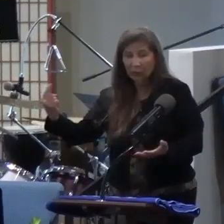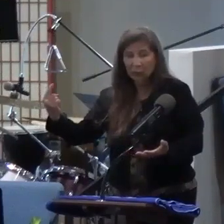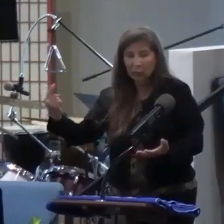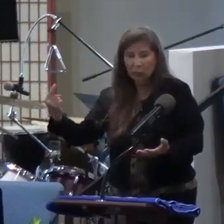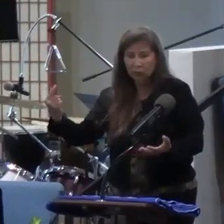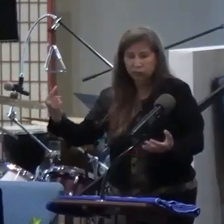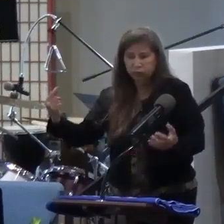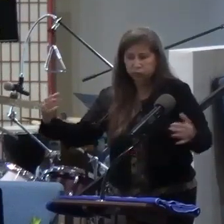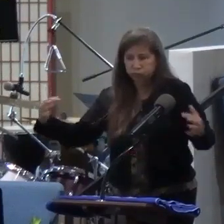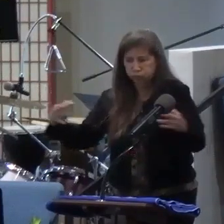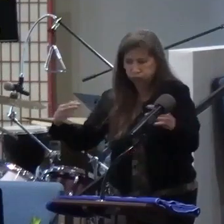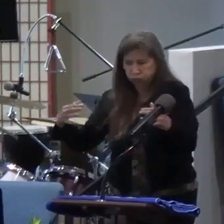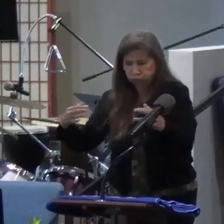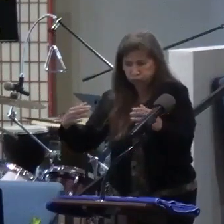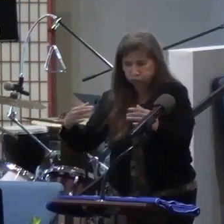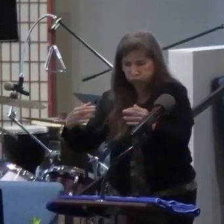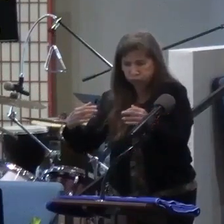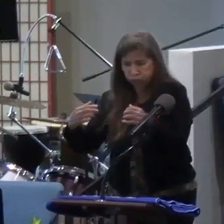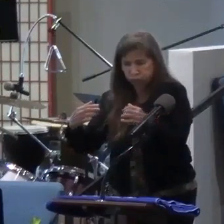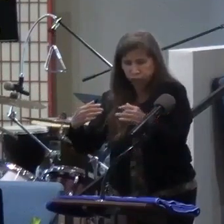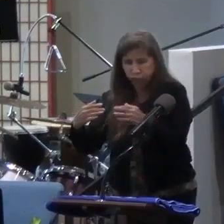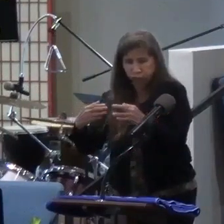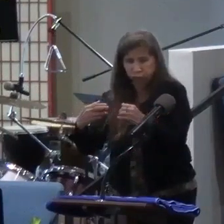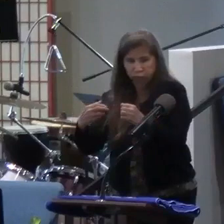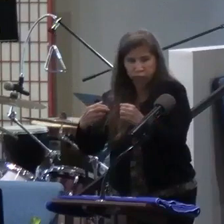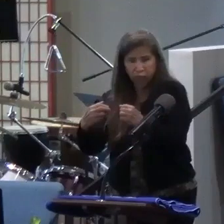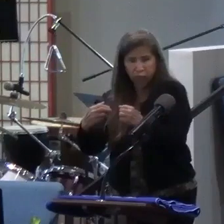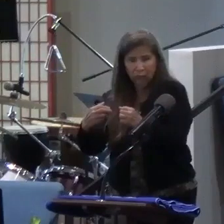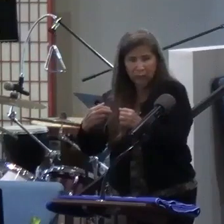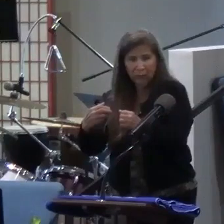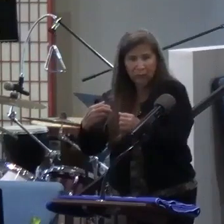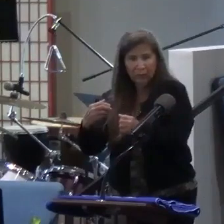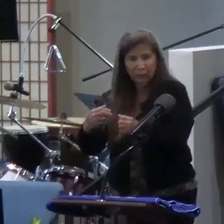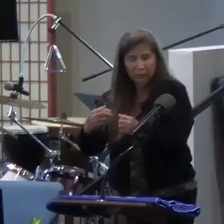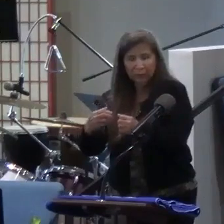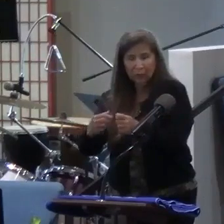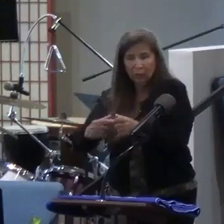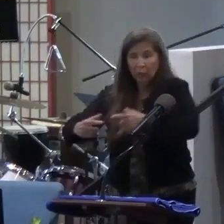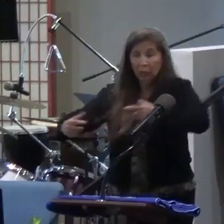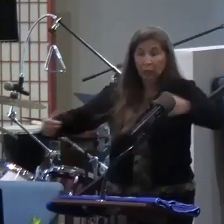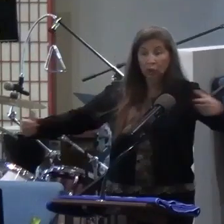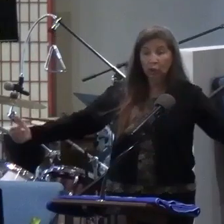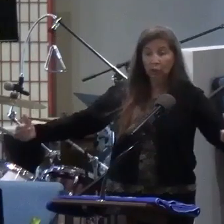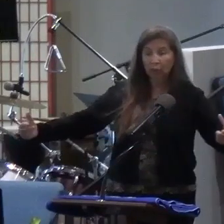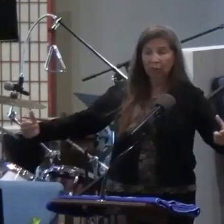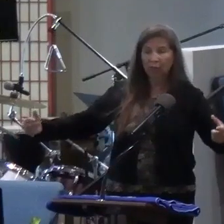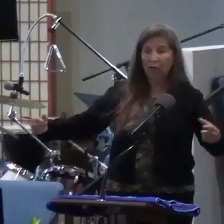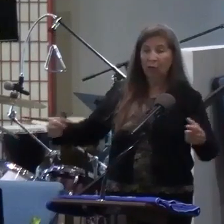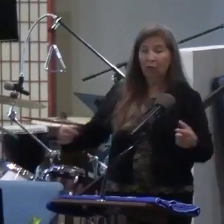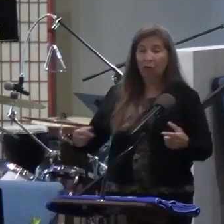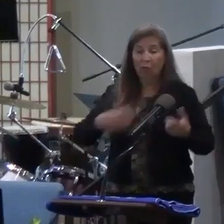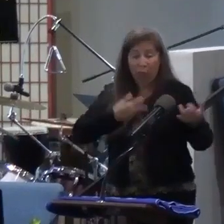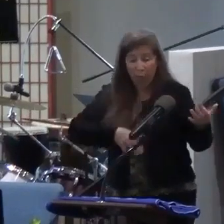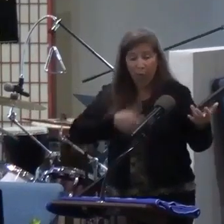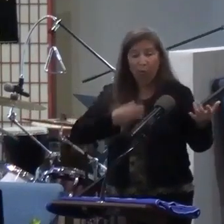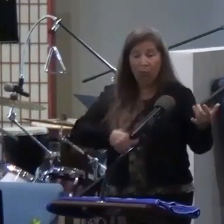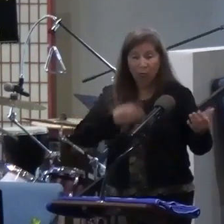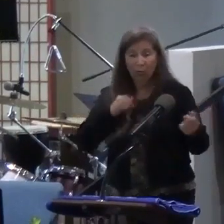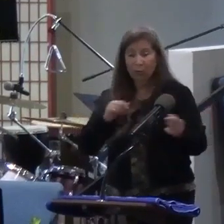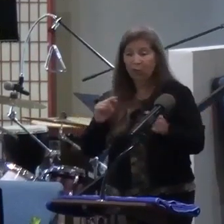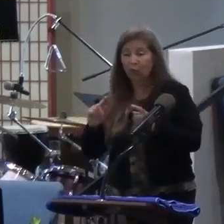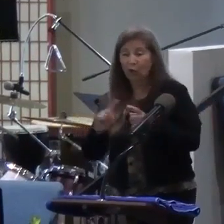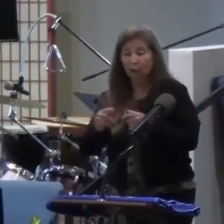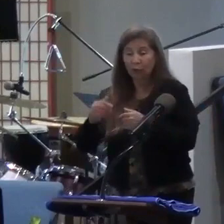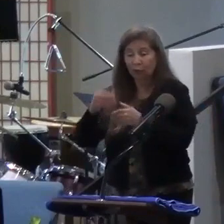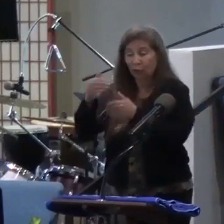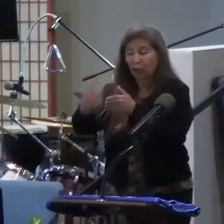thick. Now, I realize a lot of you can't relate to this, but if you've ever been to a giant rock concert, and you want to get up front to what they